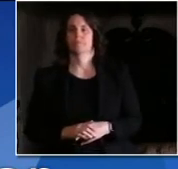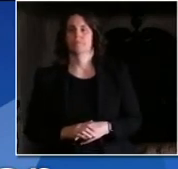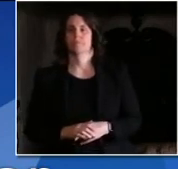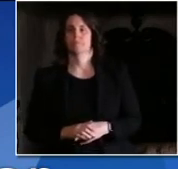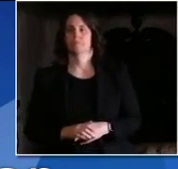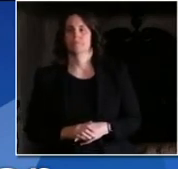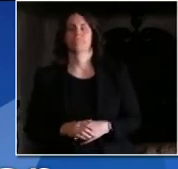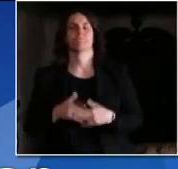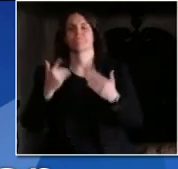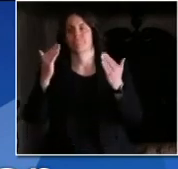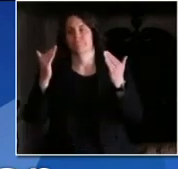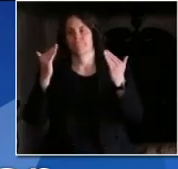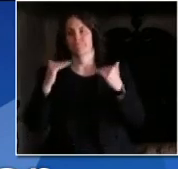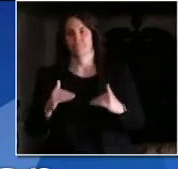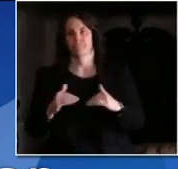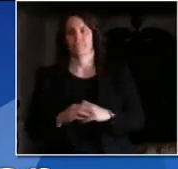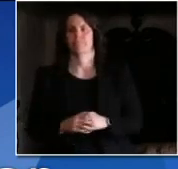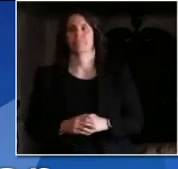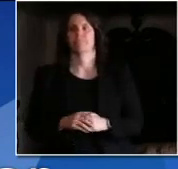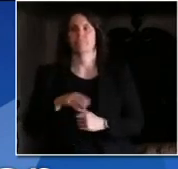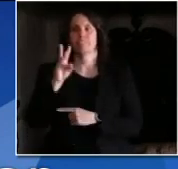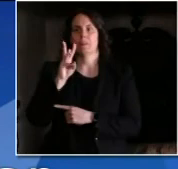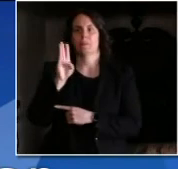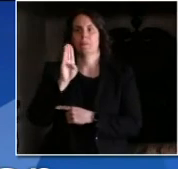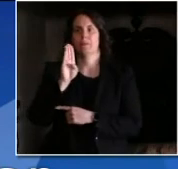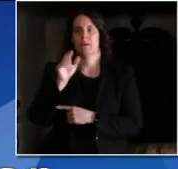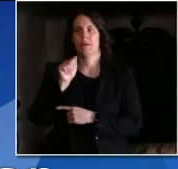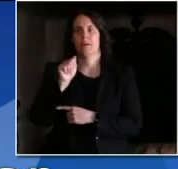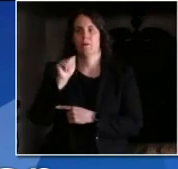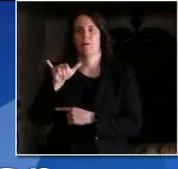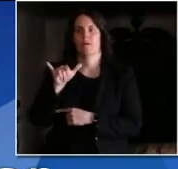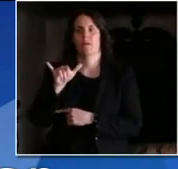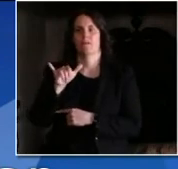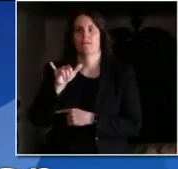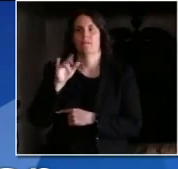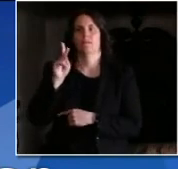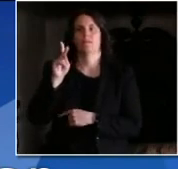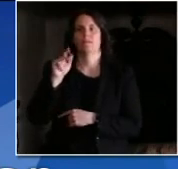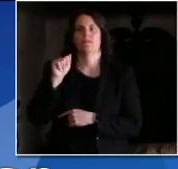okay to WBAY TV Katie Anderson Katie